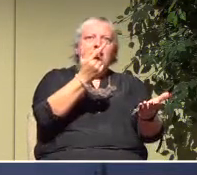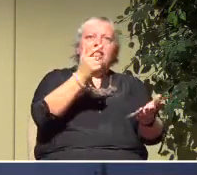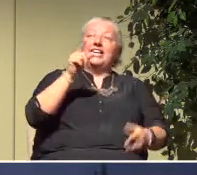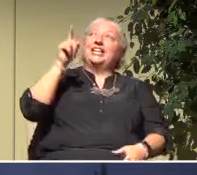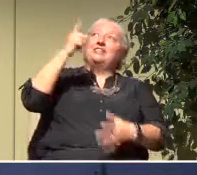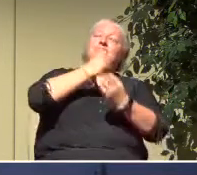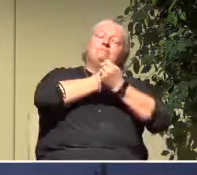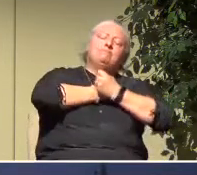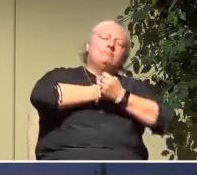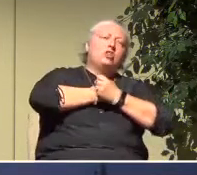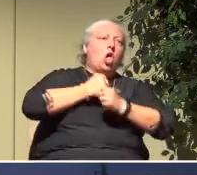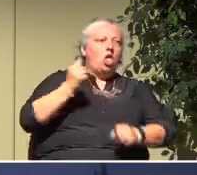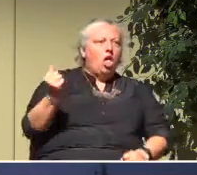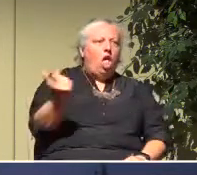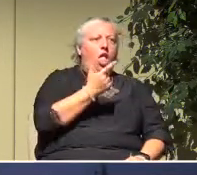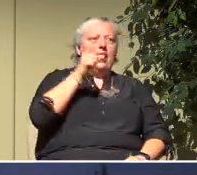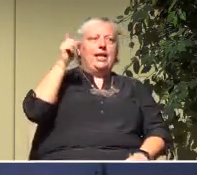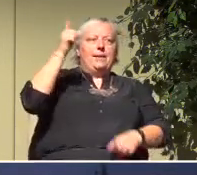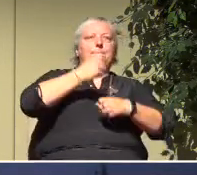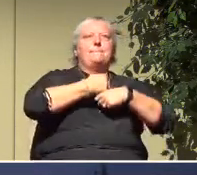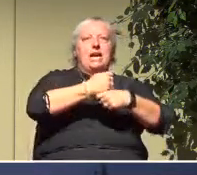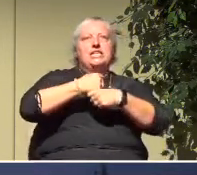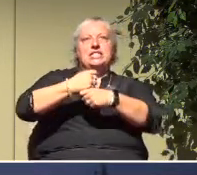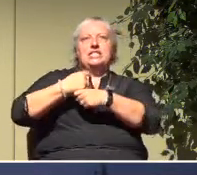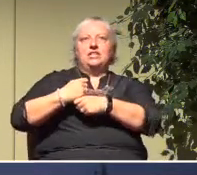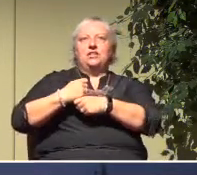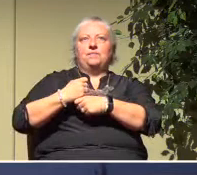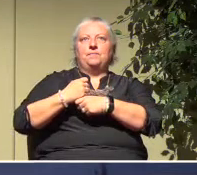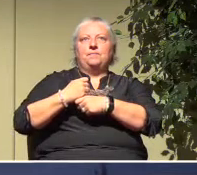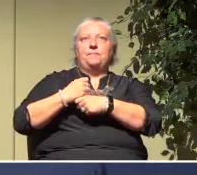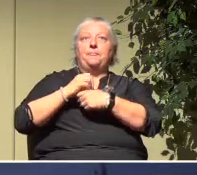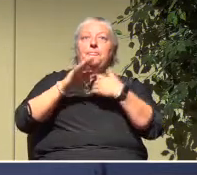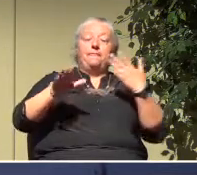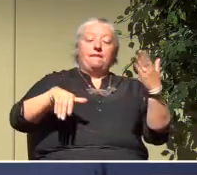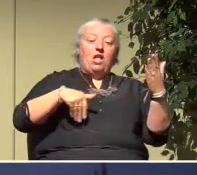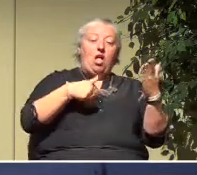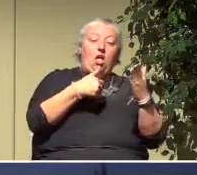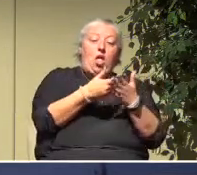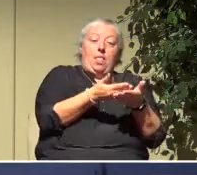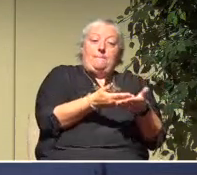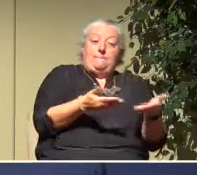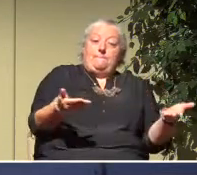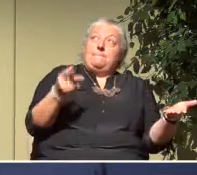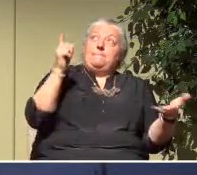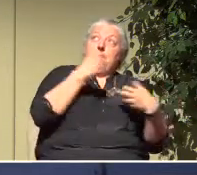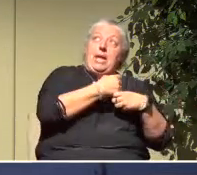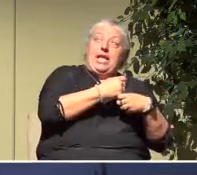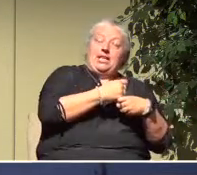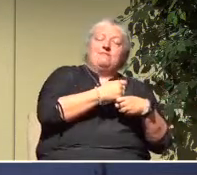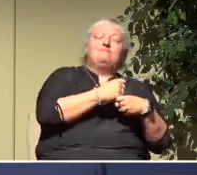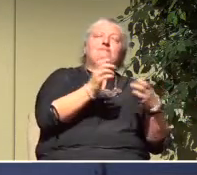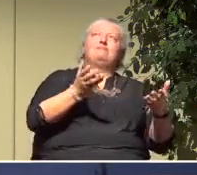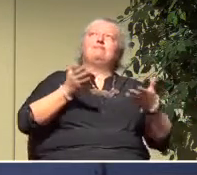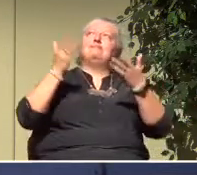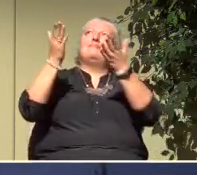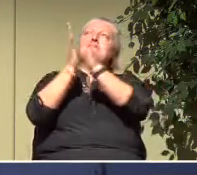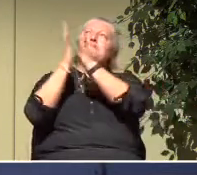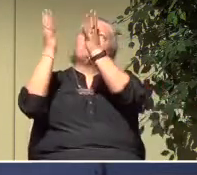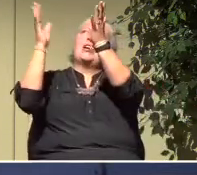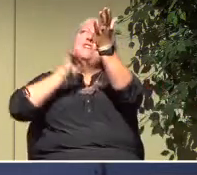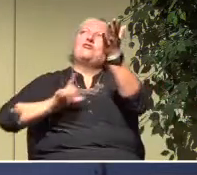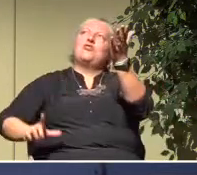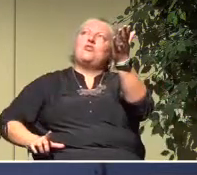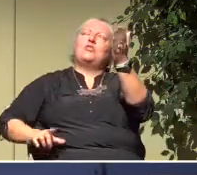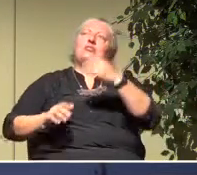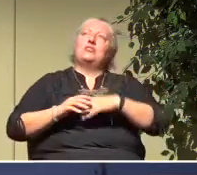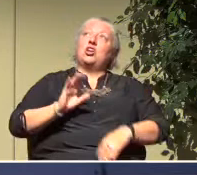all he has made. All you have made will praise you, O Lord. Your